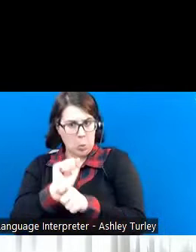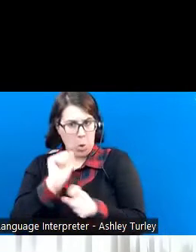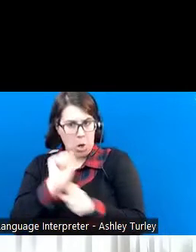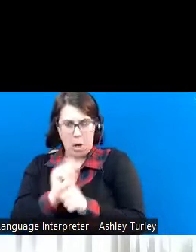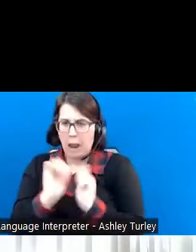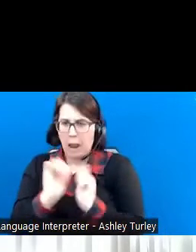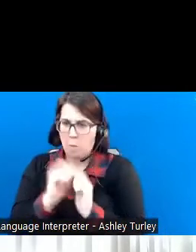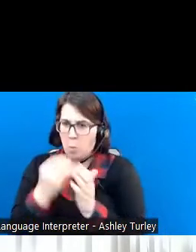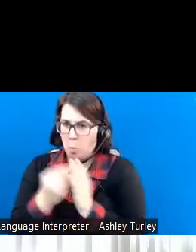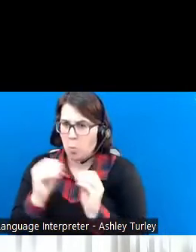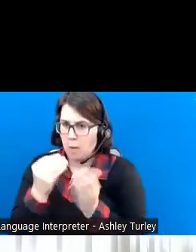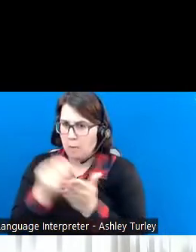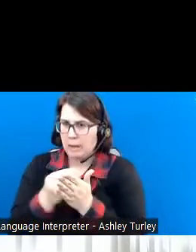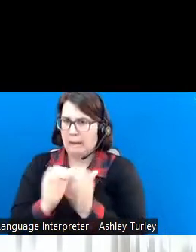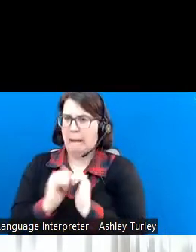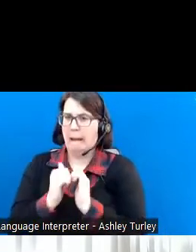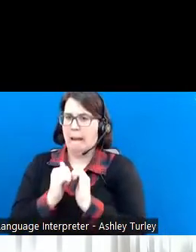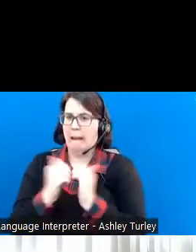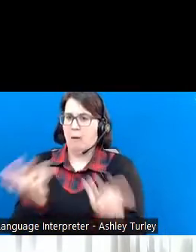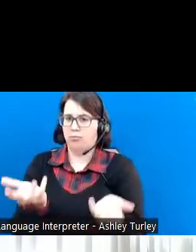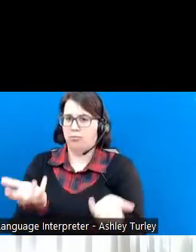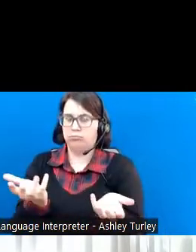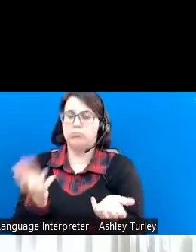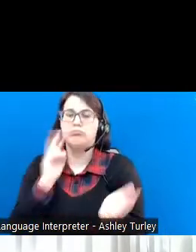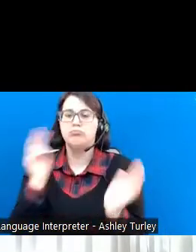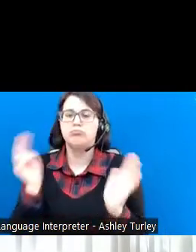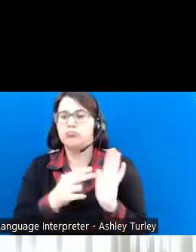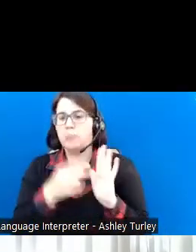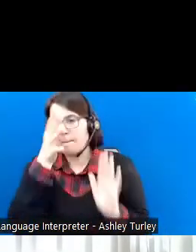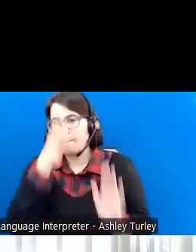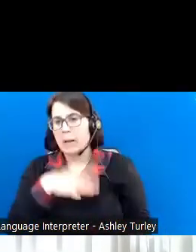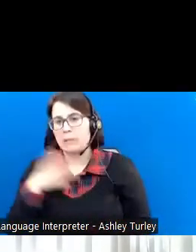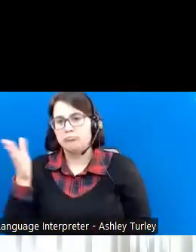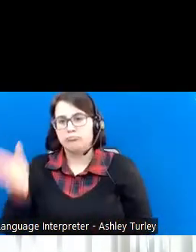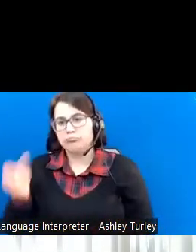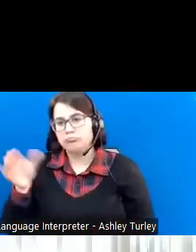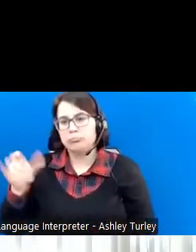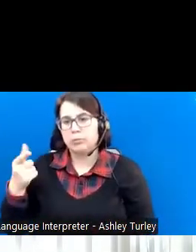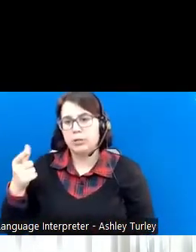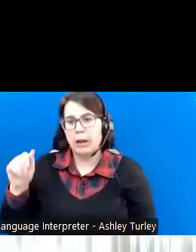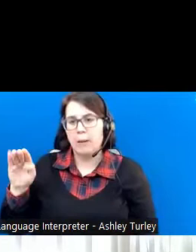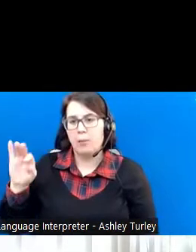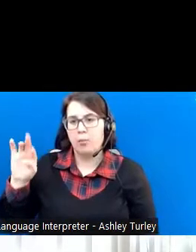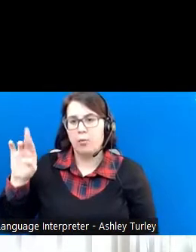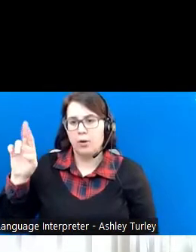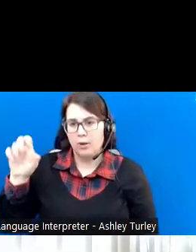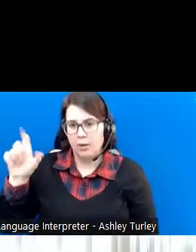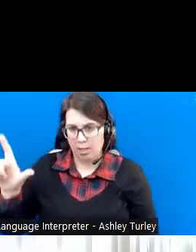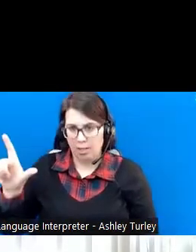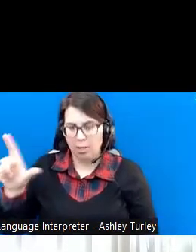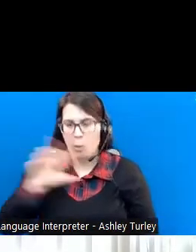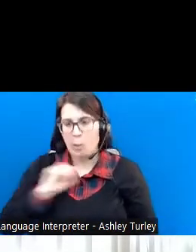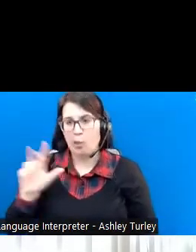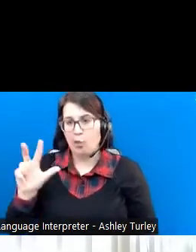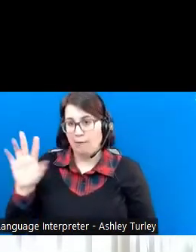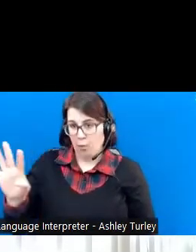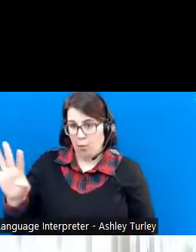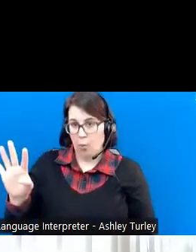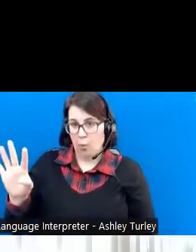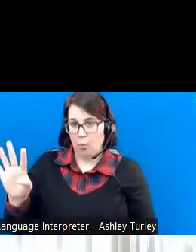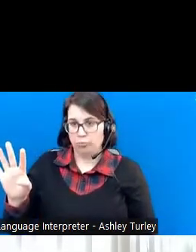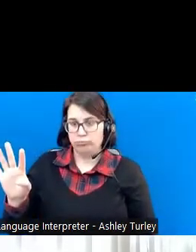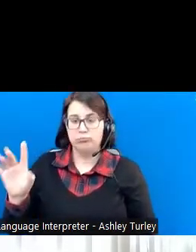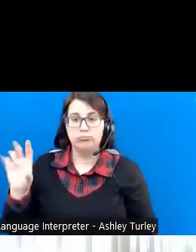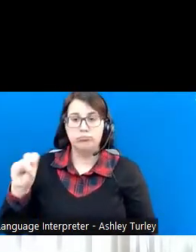So let's look at Gabriel. And Gabriel is a 34-year-old gentleman who has been living on